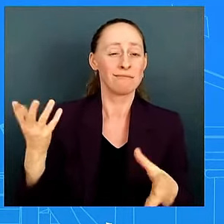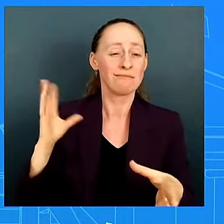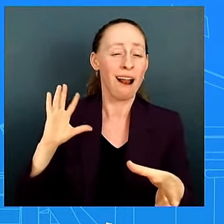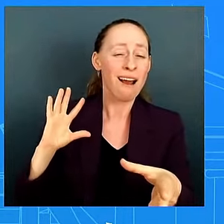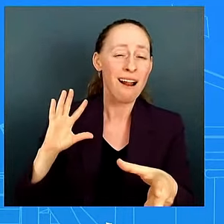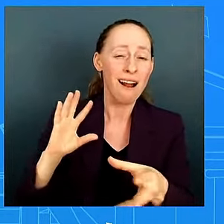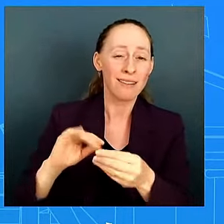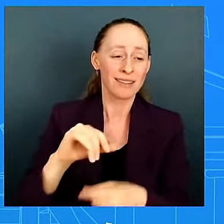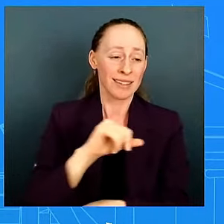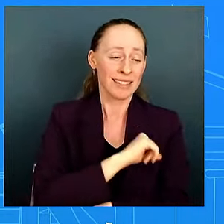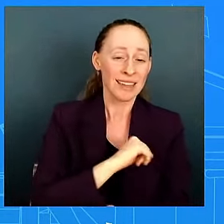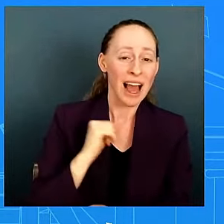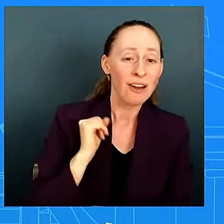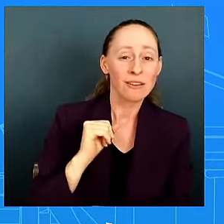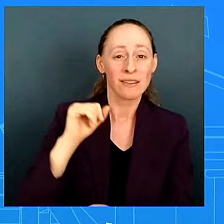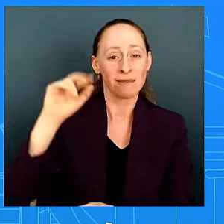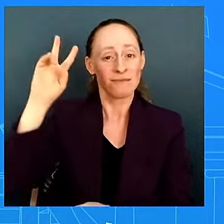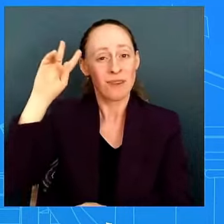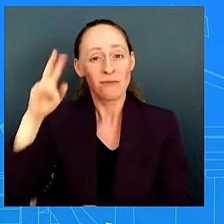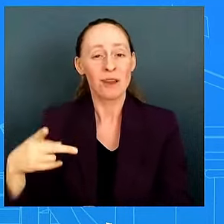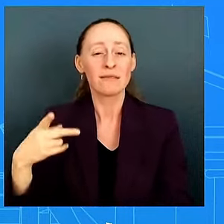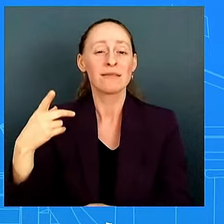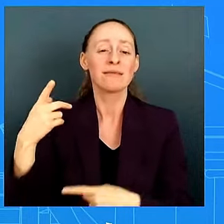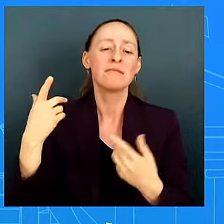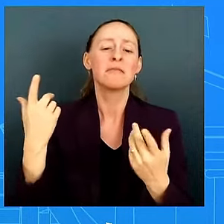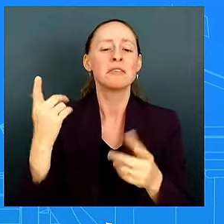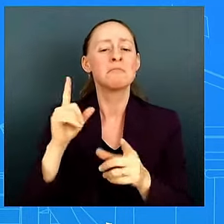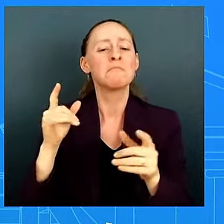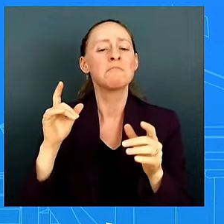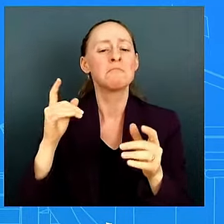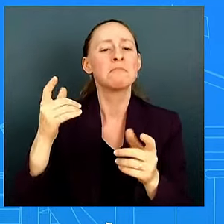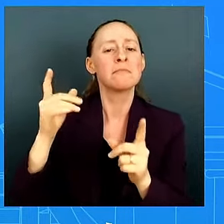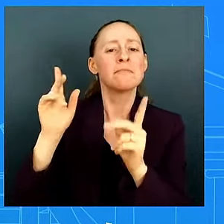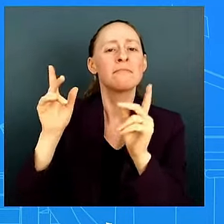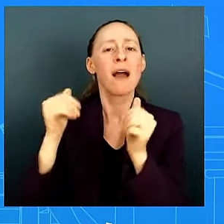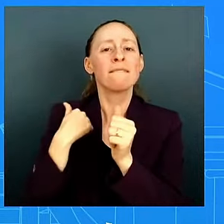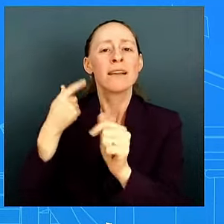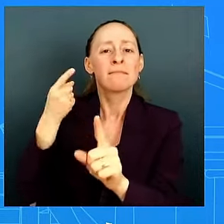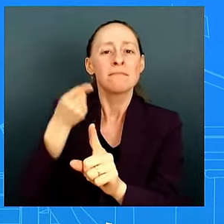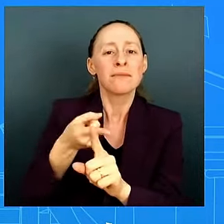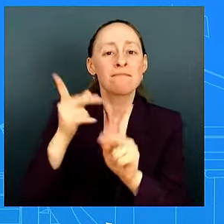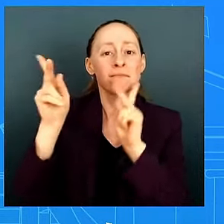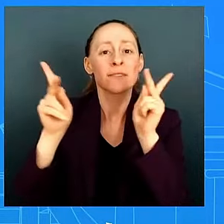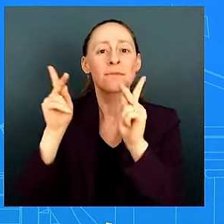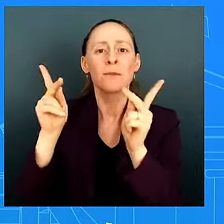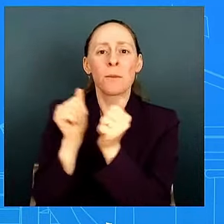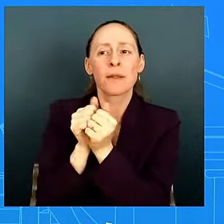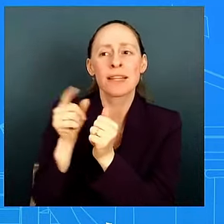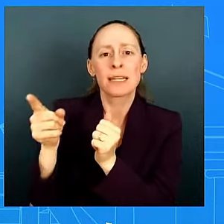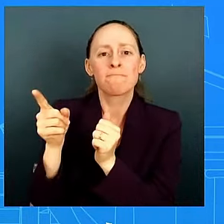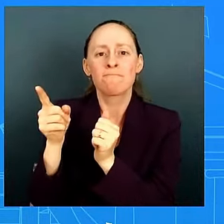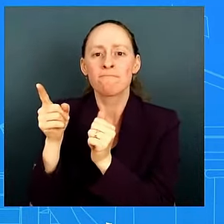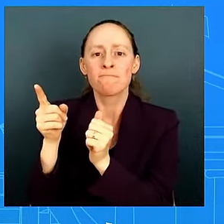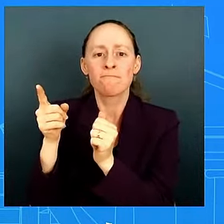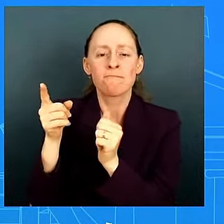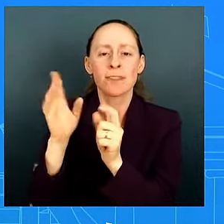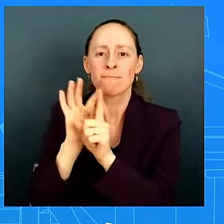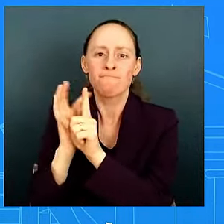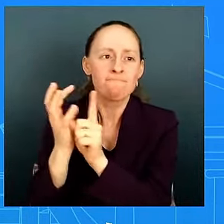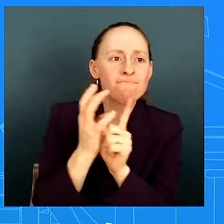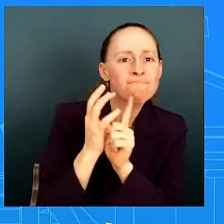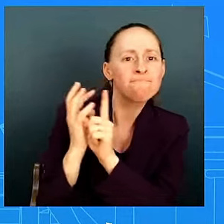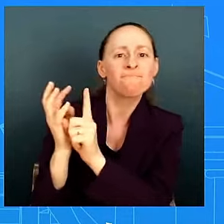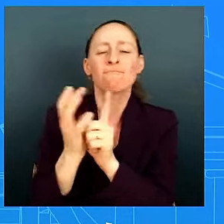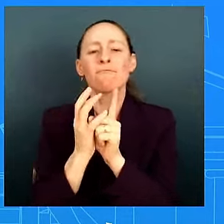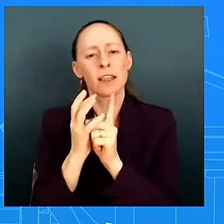that's been around him for some for for a minute right and i think that makes sense there's nothing about that that is nonsensical that actually makes sense